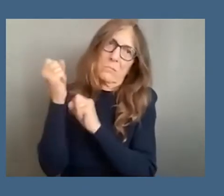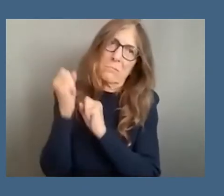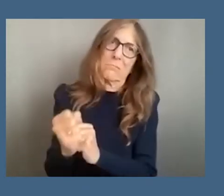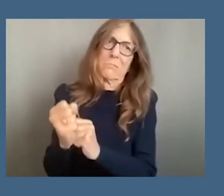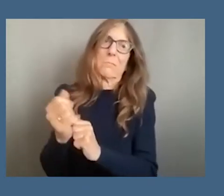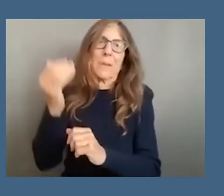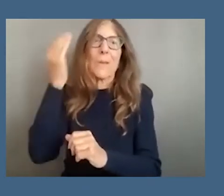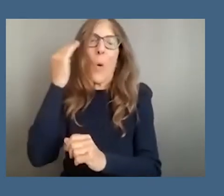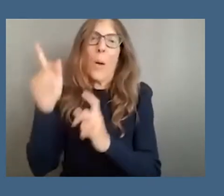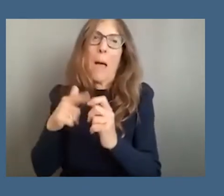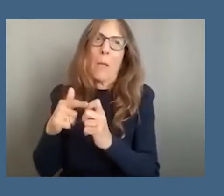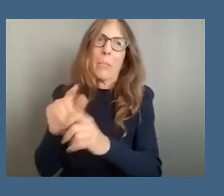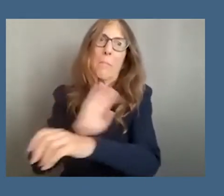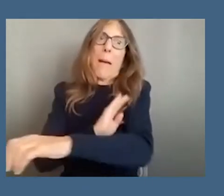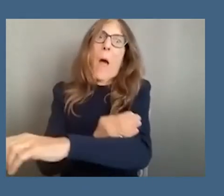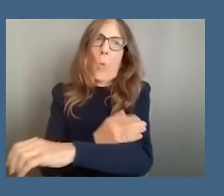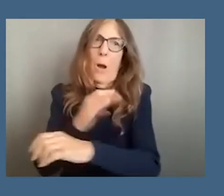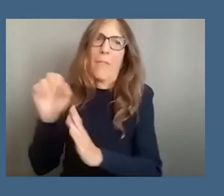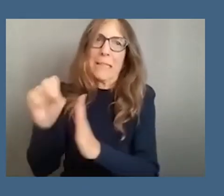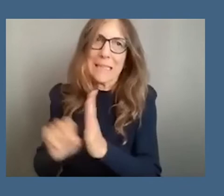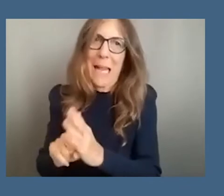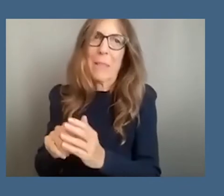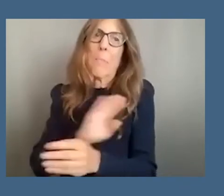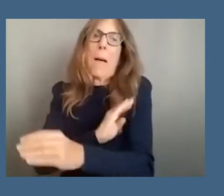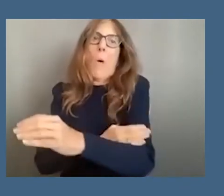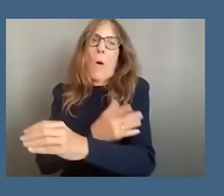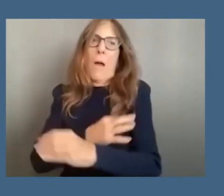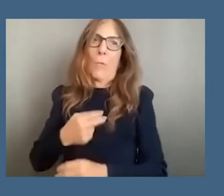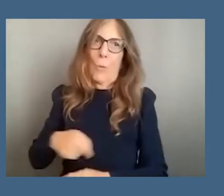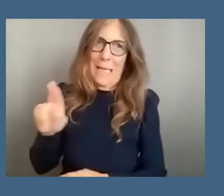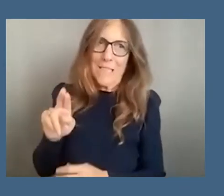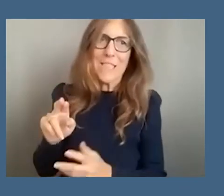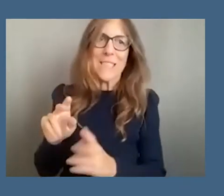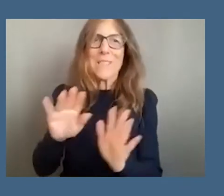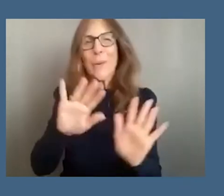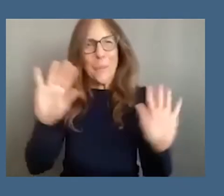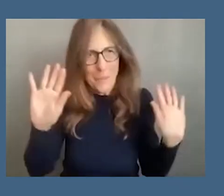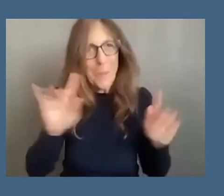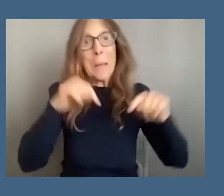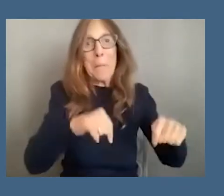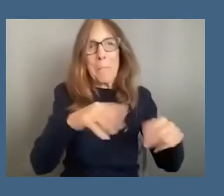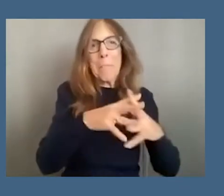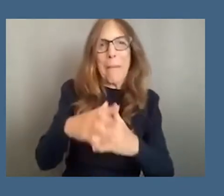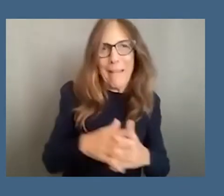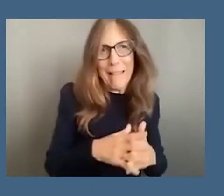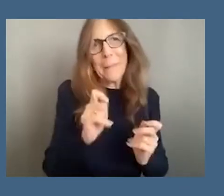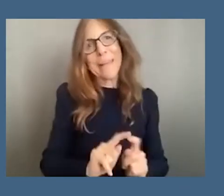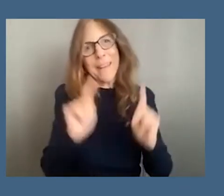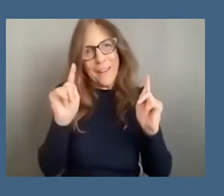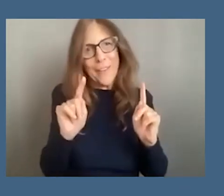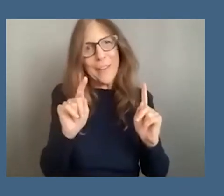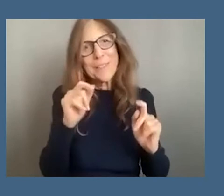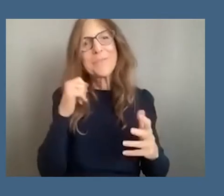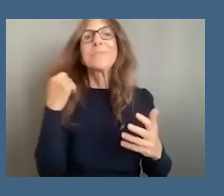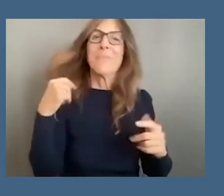of state power of religious power uh so anyway we have a different we have a different place uh